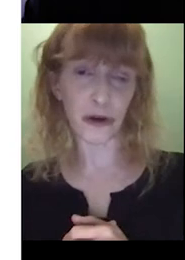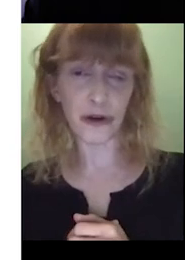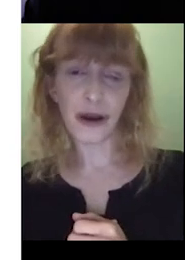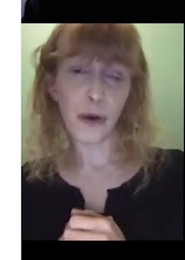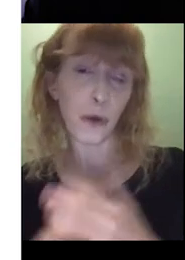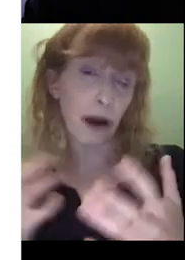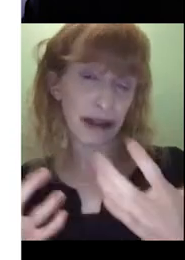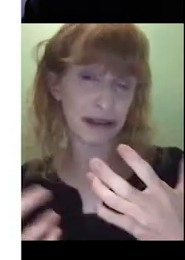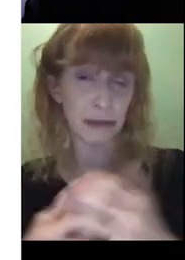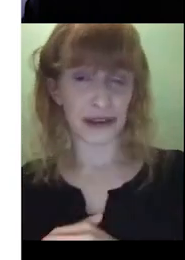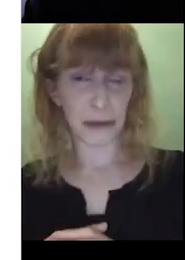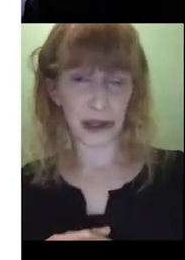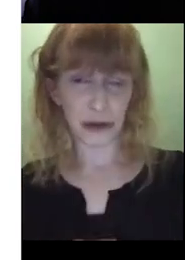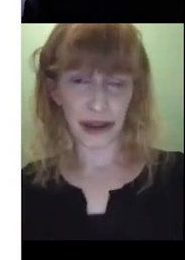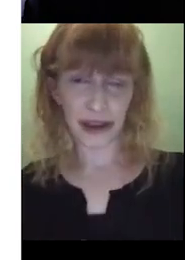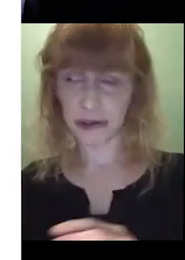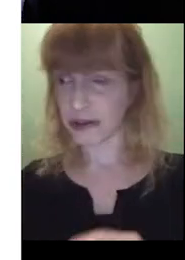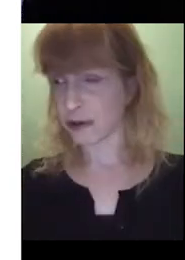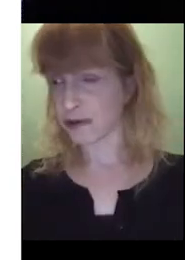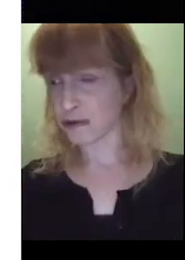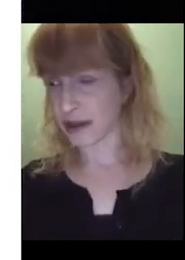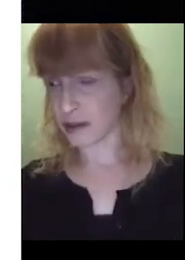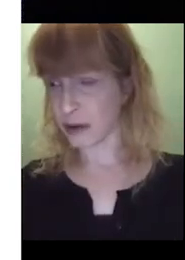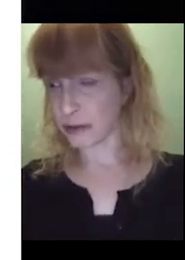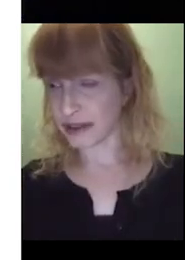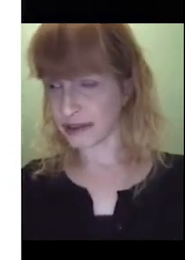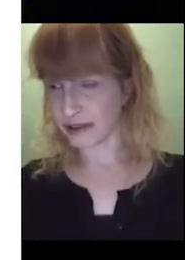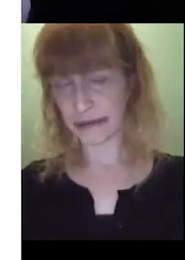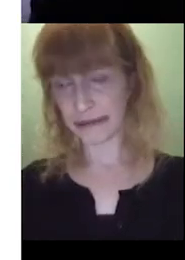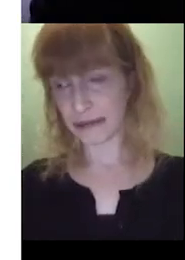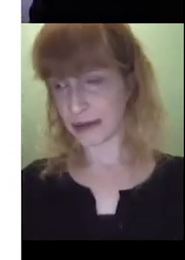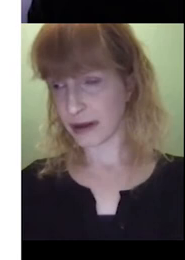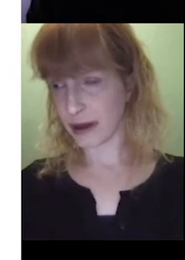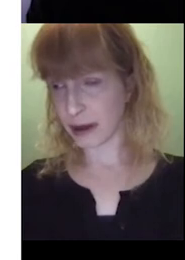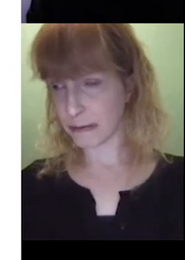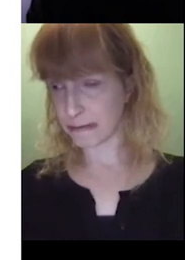infer about something that's happening on the page that's not directly represented.